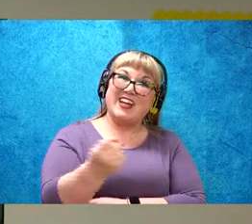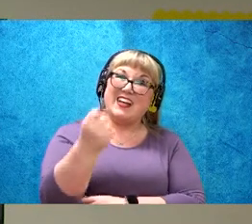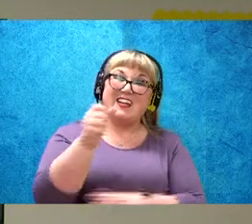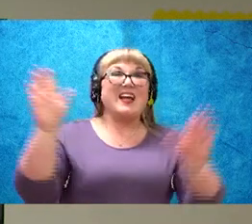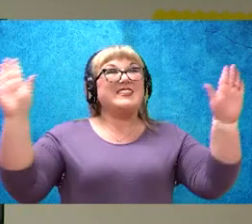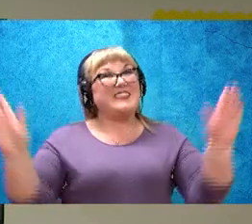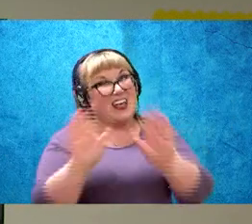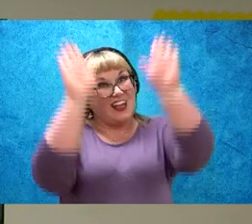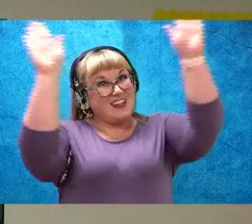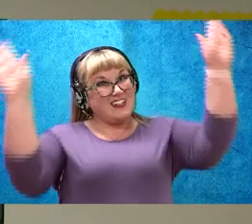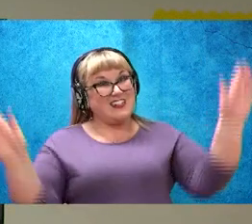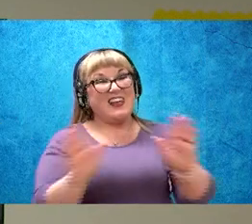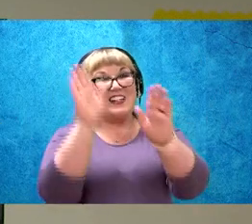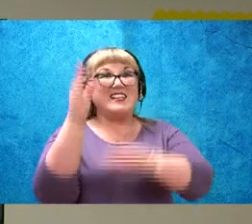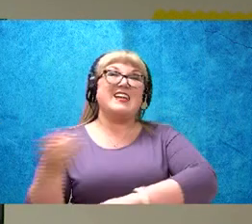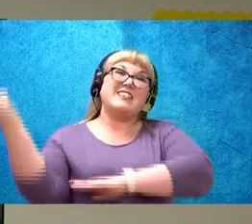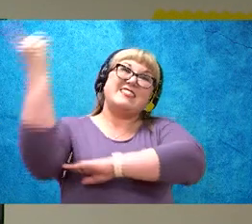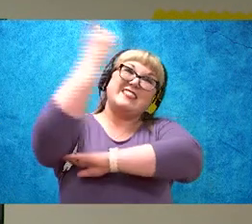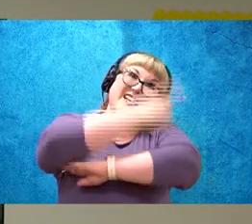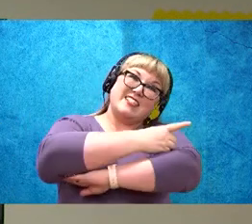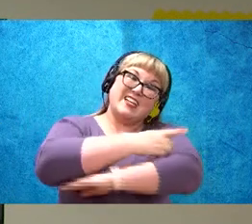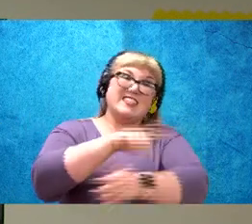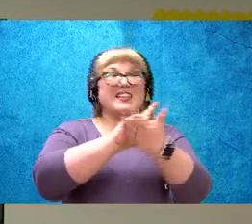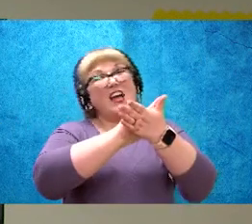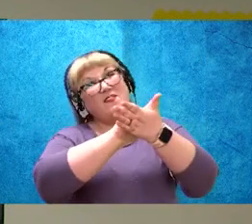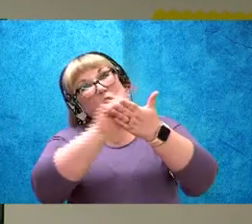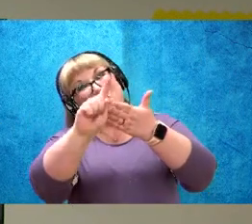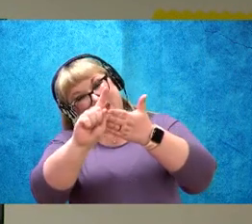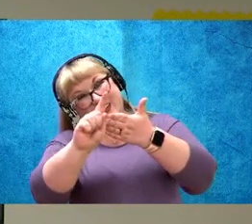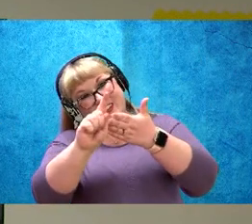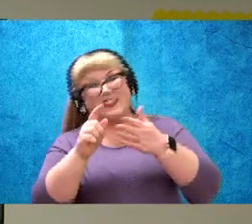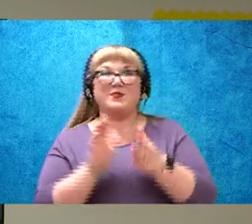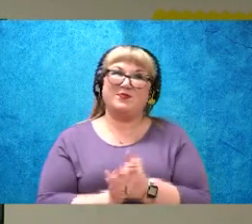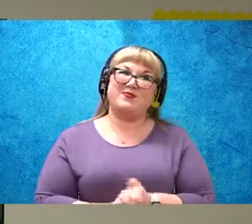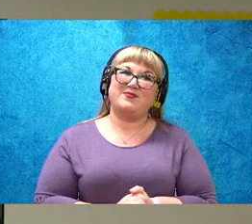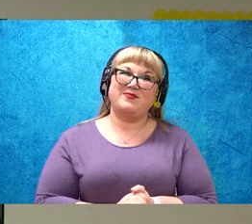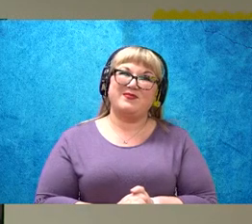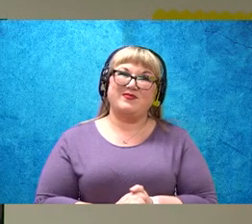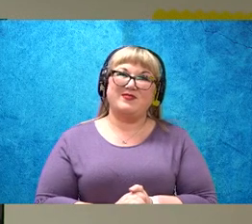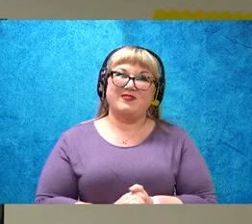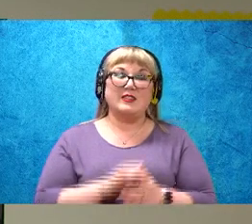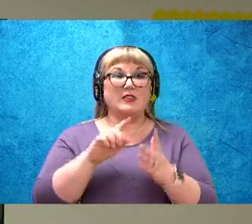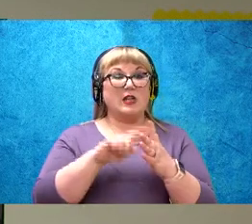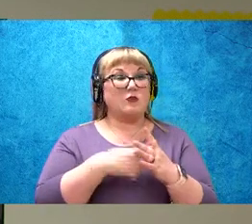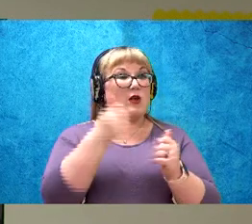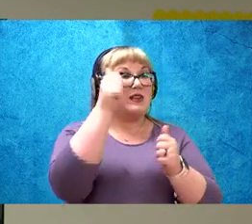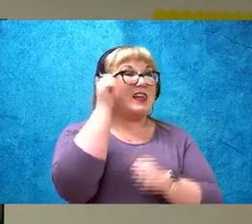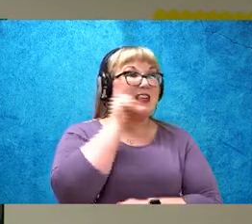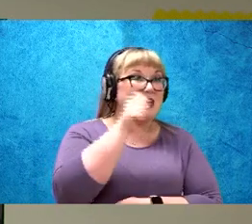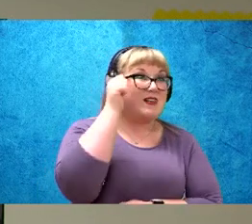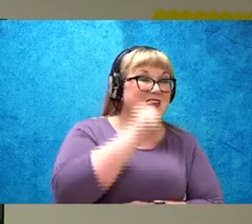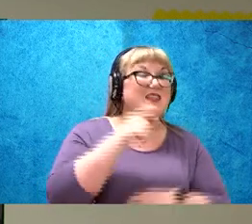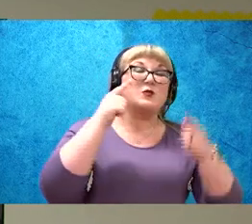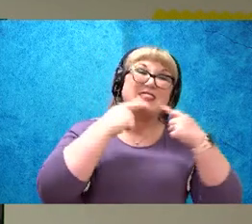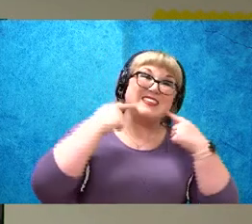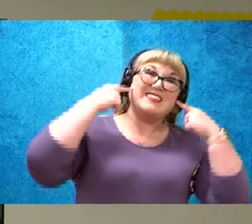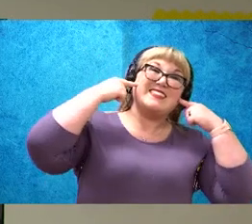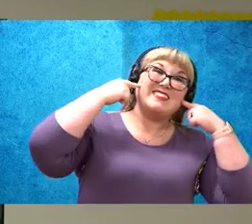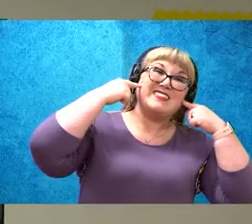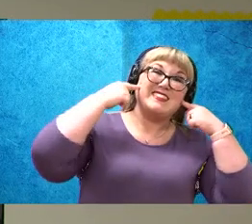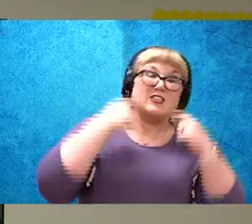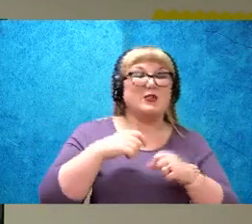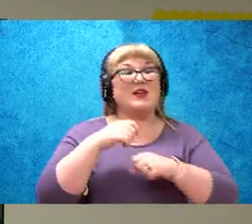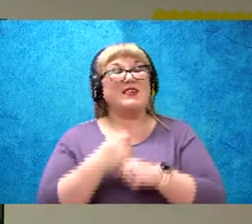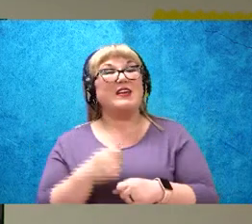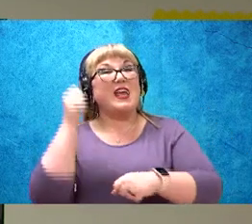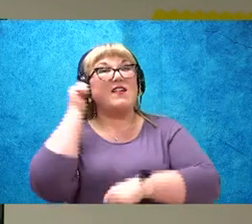and Sunday. The Days of the Week. Start each day with a smile. Make